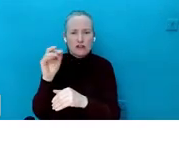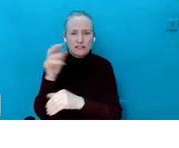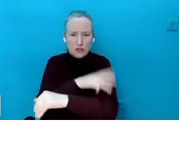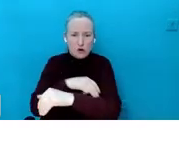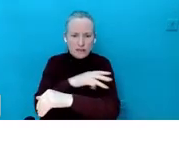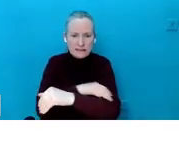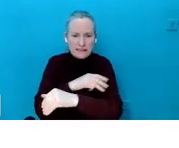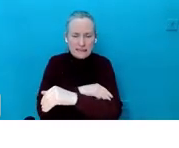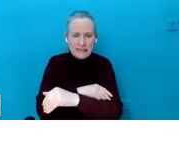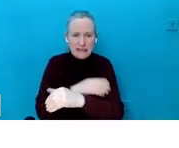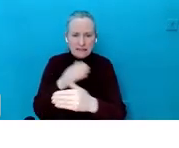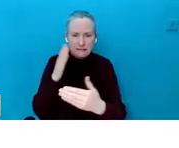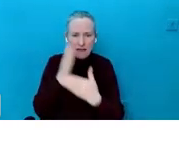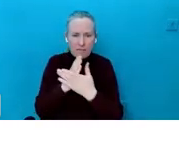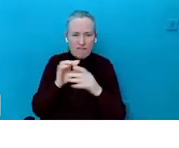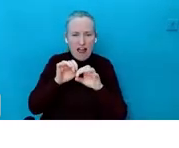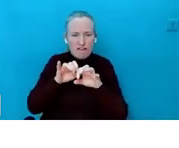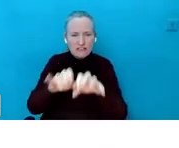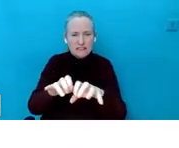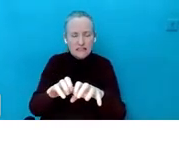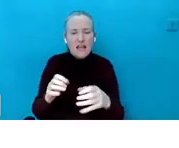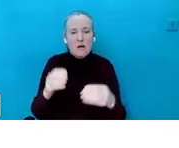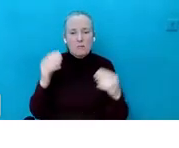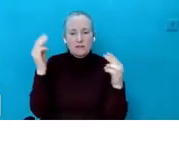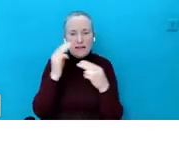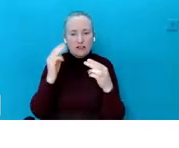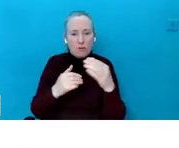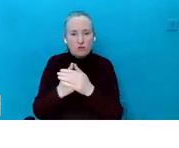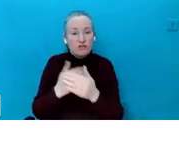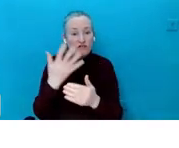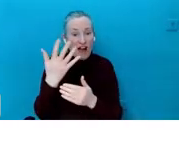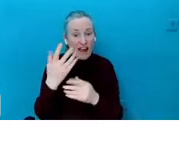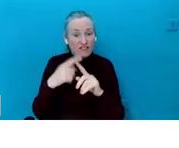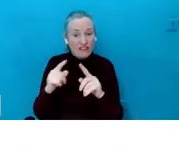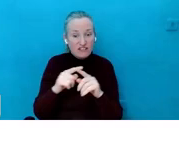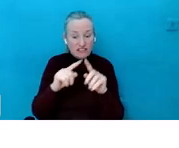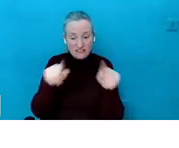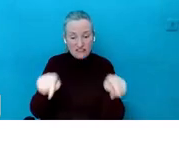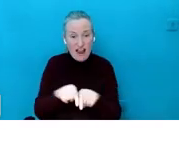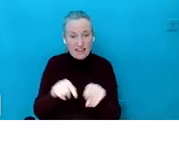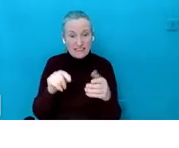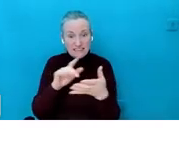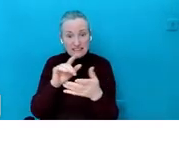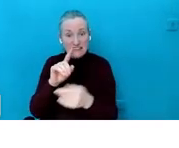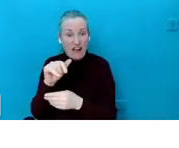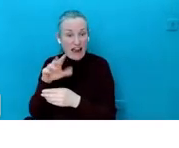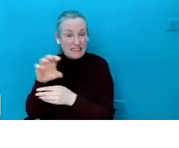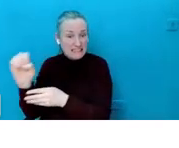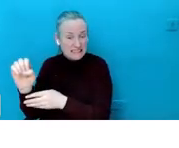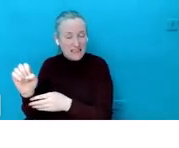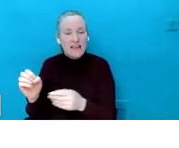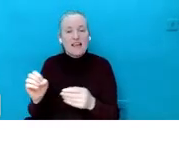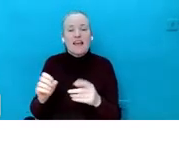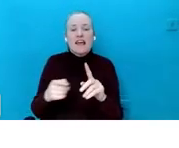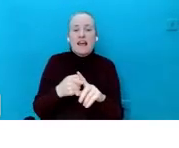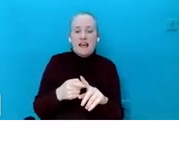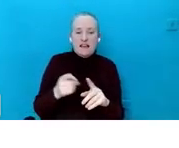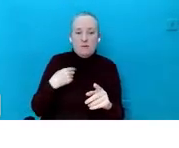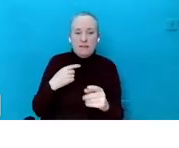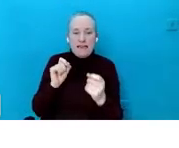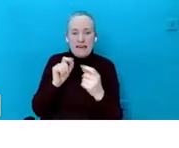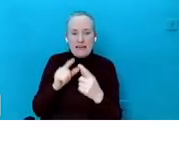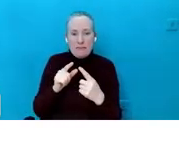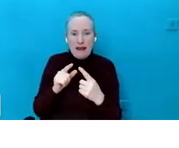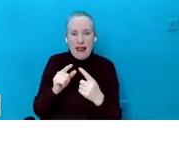to protect your device up to three, up to five devices, just put your email address into the comment box on the